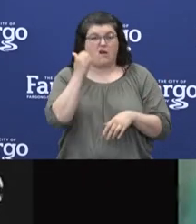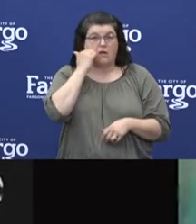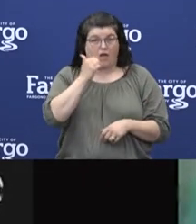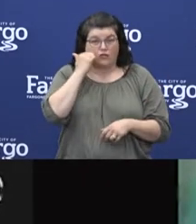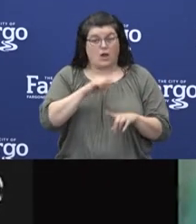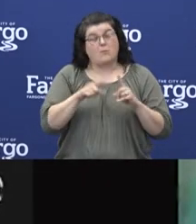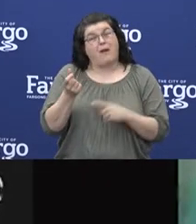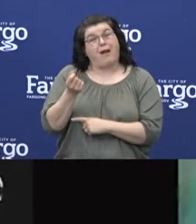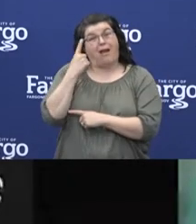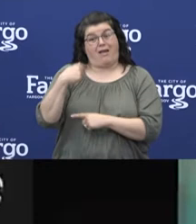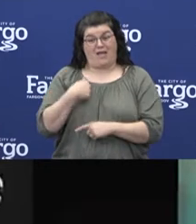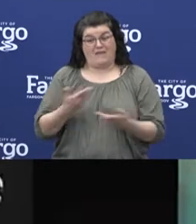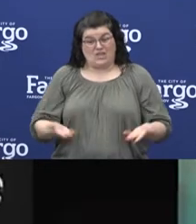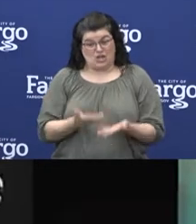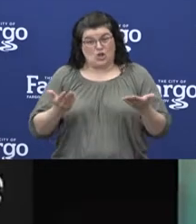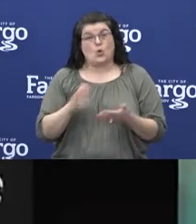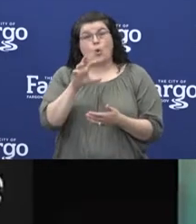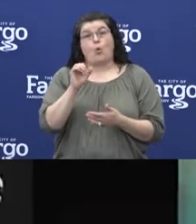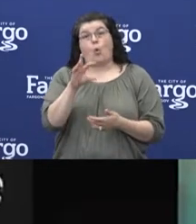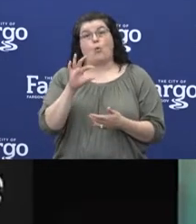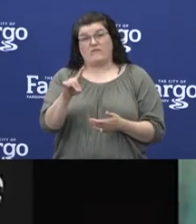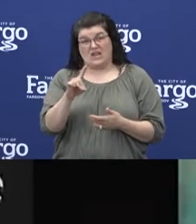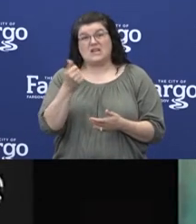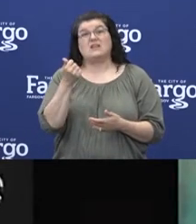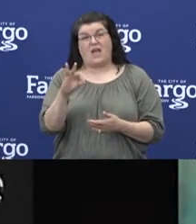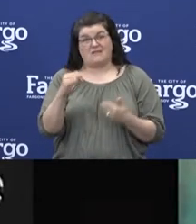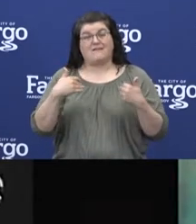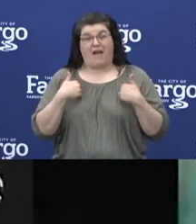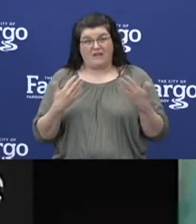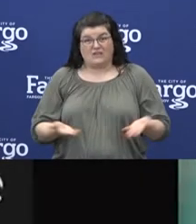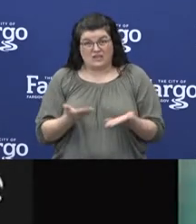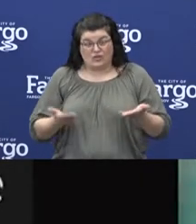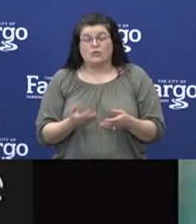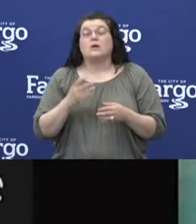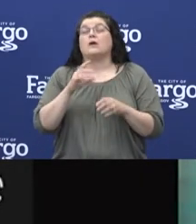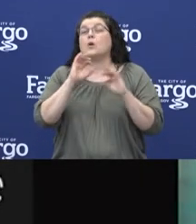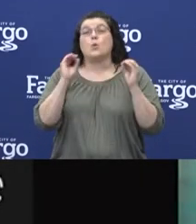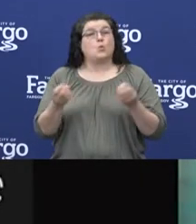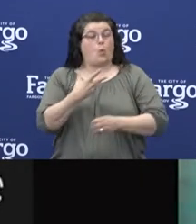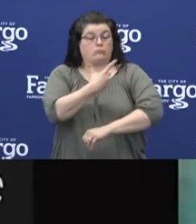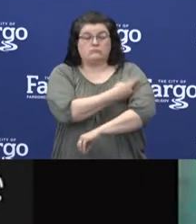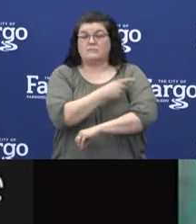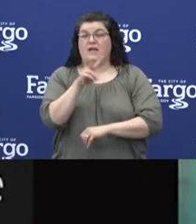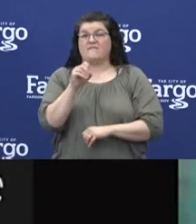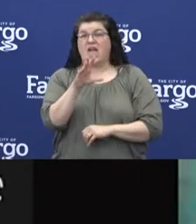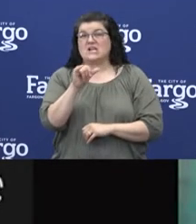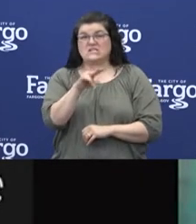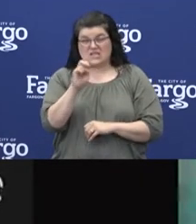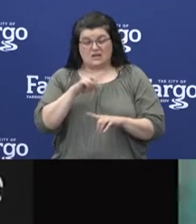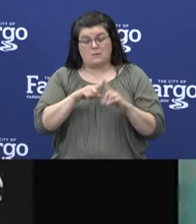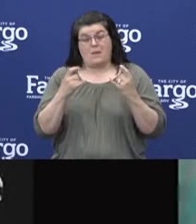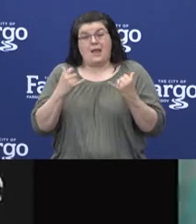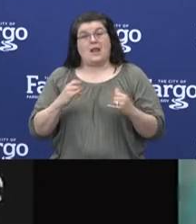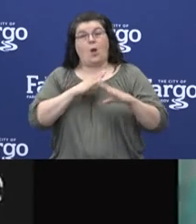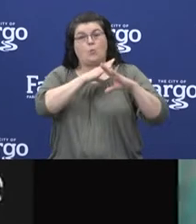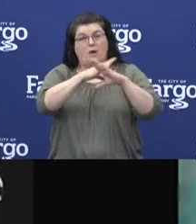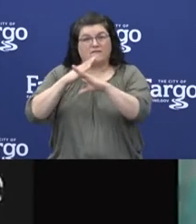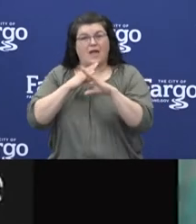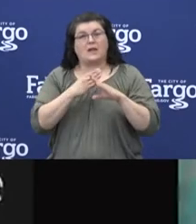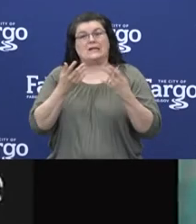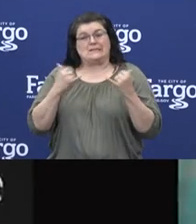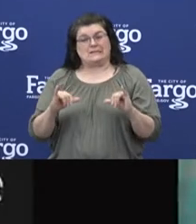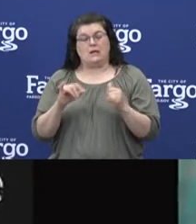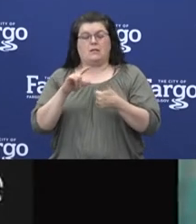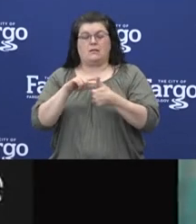it's here. We aren't going to have a vaccine anytime soon. And all we have right now are preventative measures, testing, contact tracing, and social